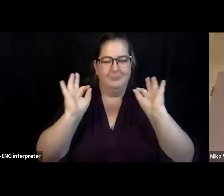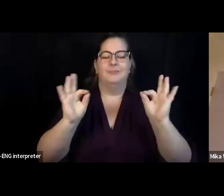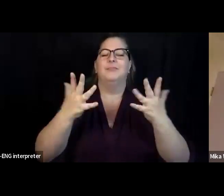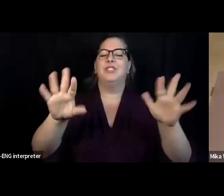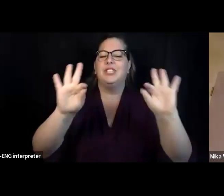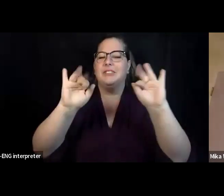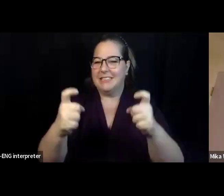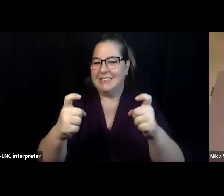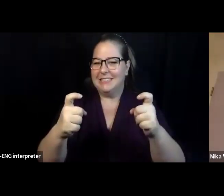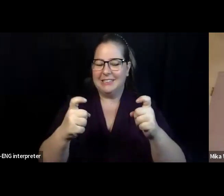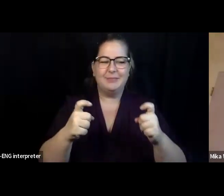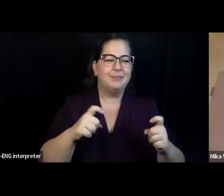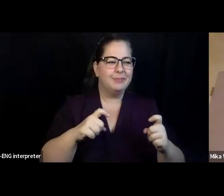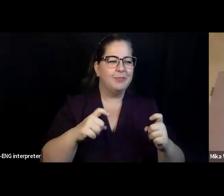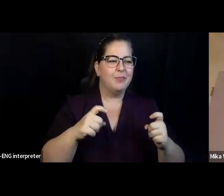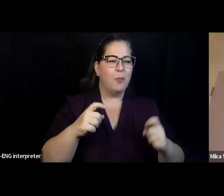Uh-huh.